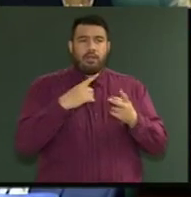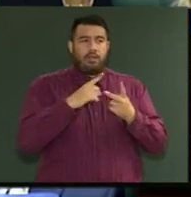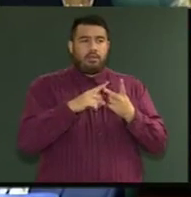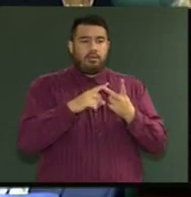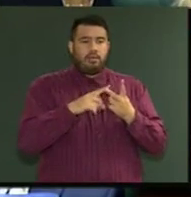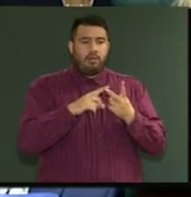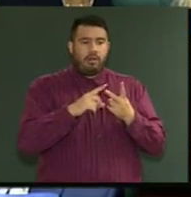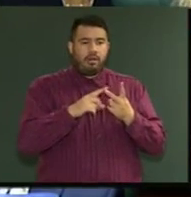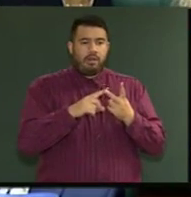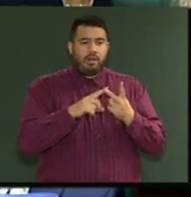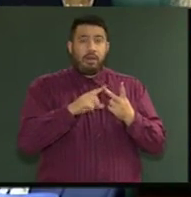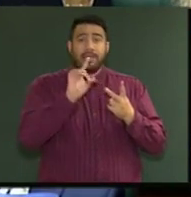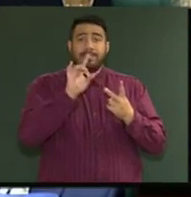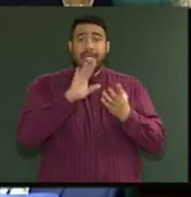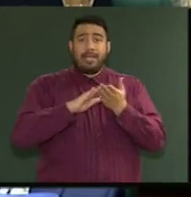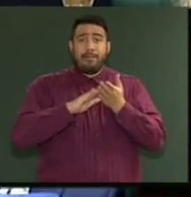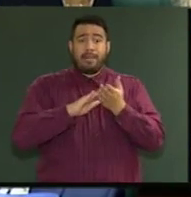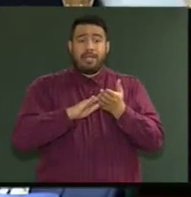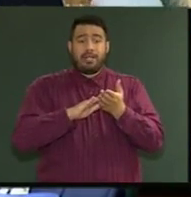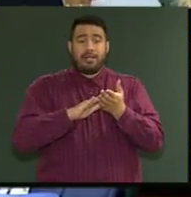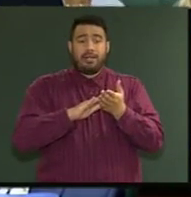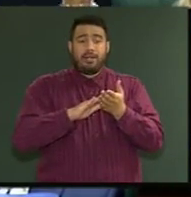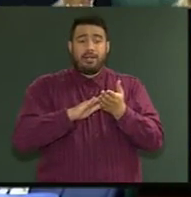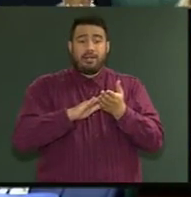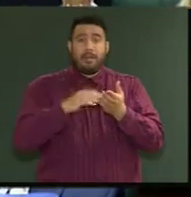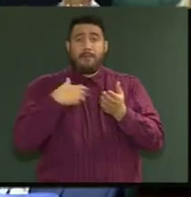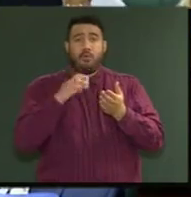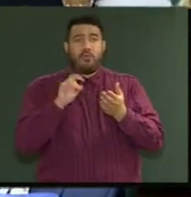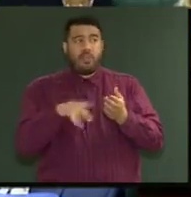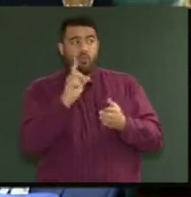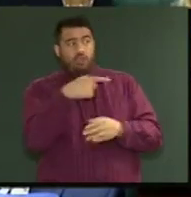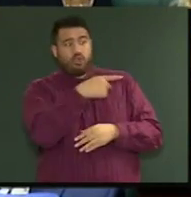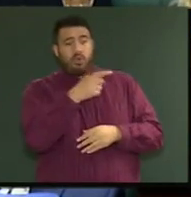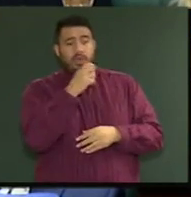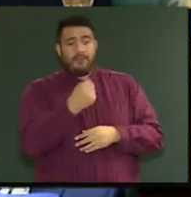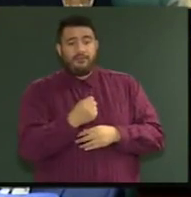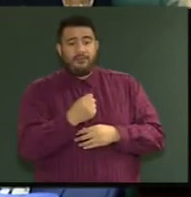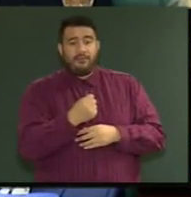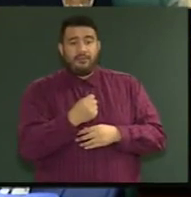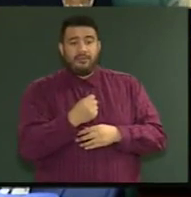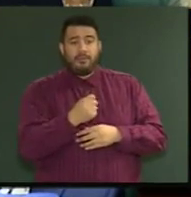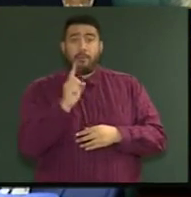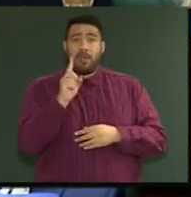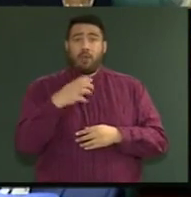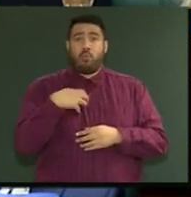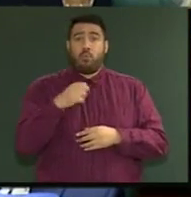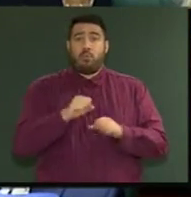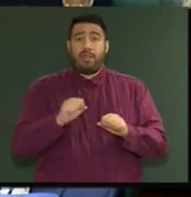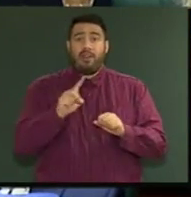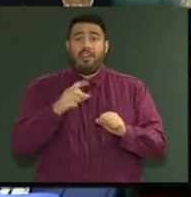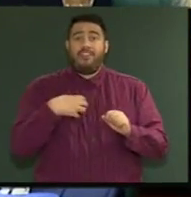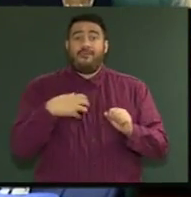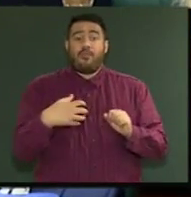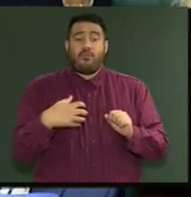Oh, and it's $10 million more than that lot have got, I'll tell you that. But hold on, Mr Speaker, there's more. Oh, that's right. Oh yeah,